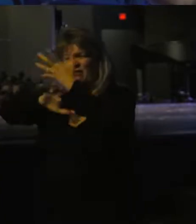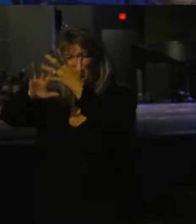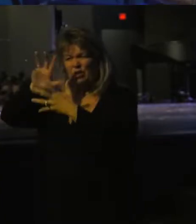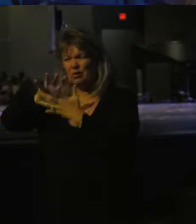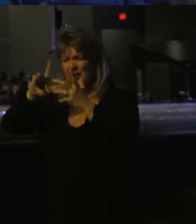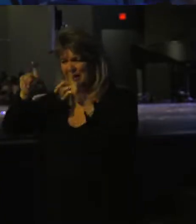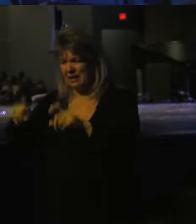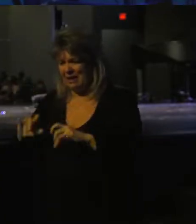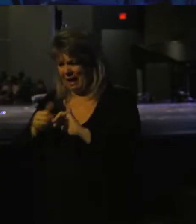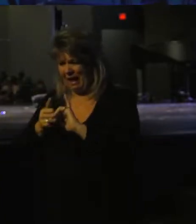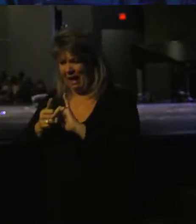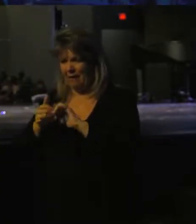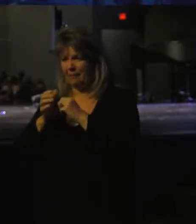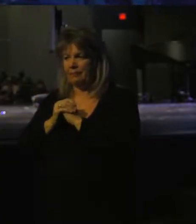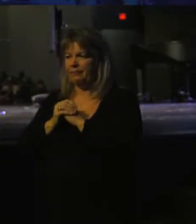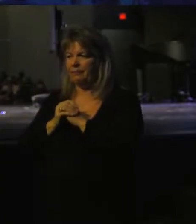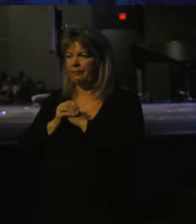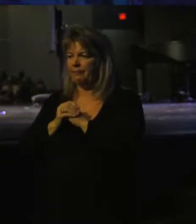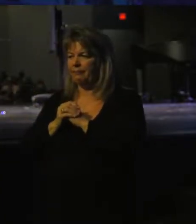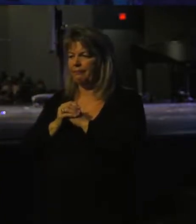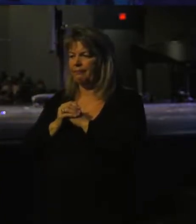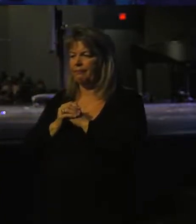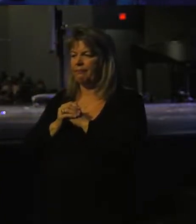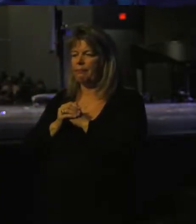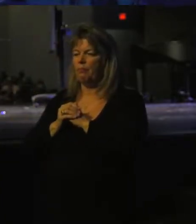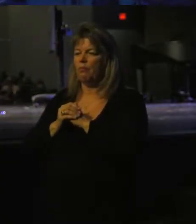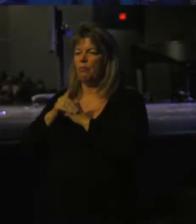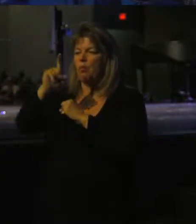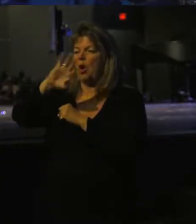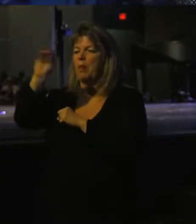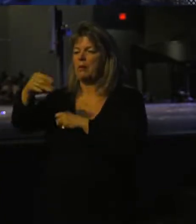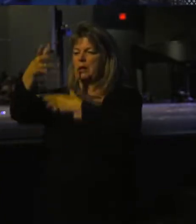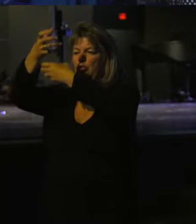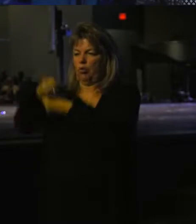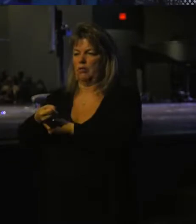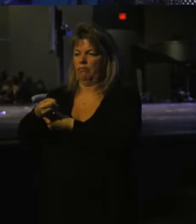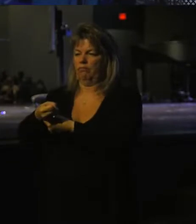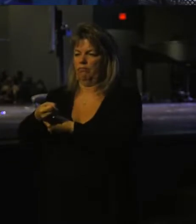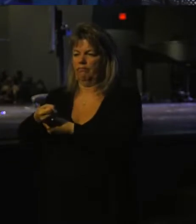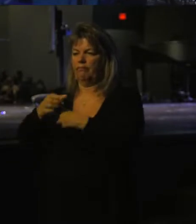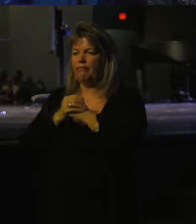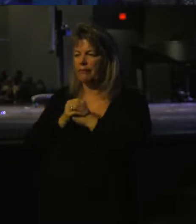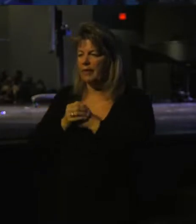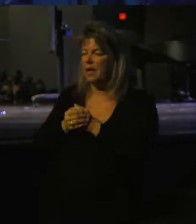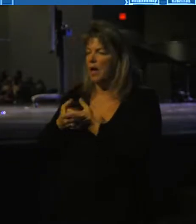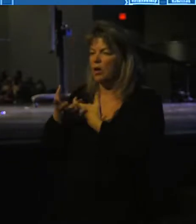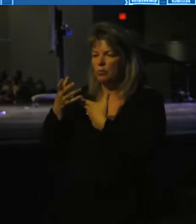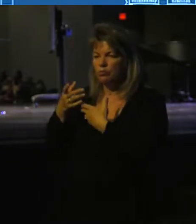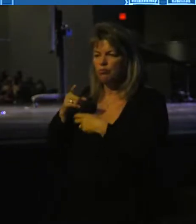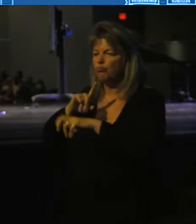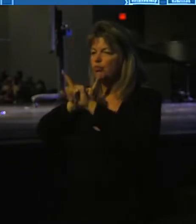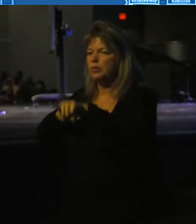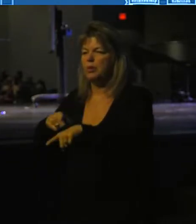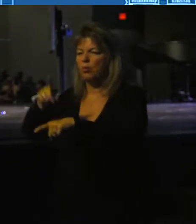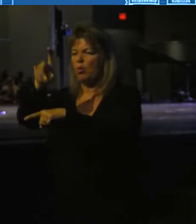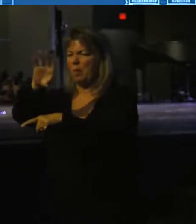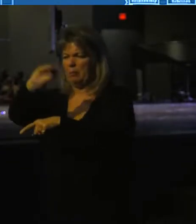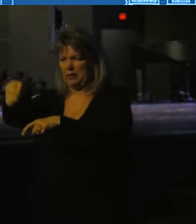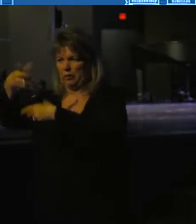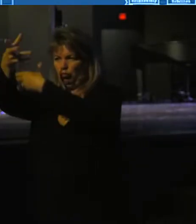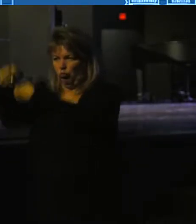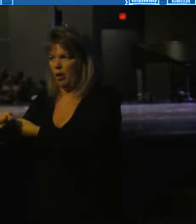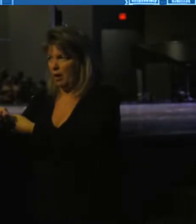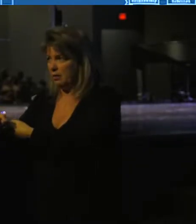test? With complete trust. He responds with complete trust.